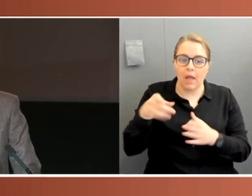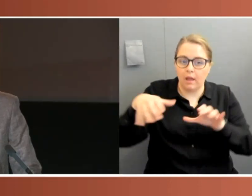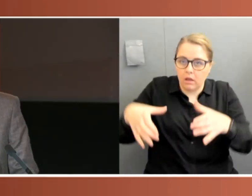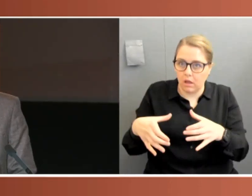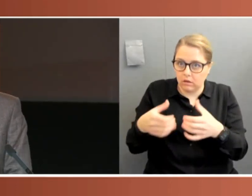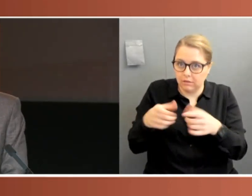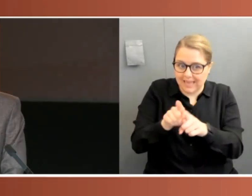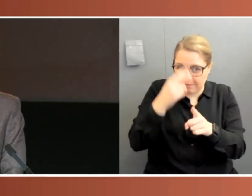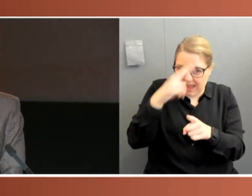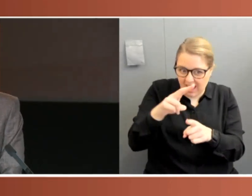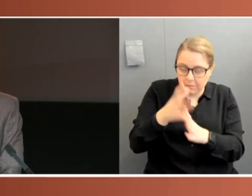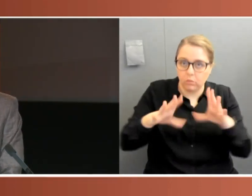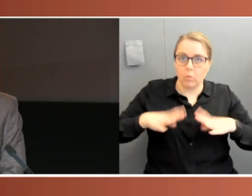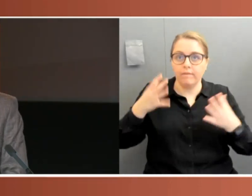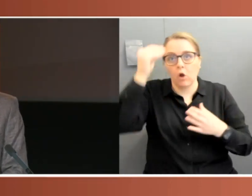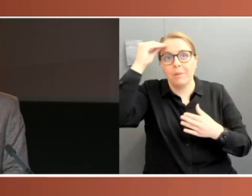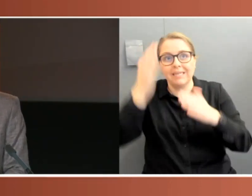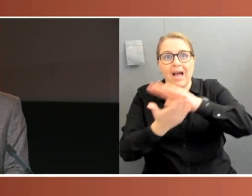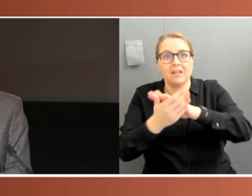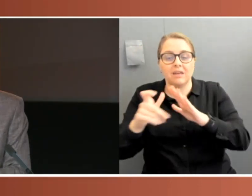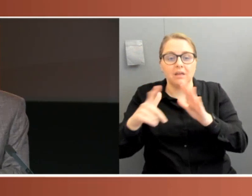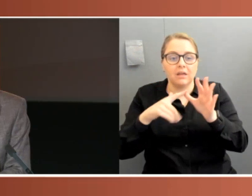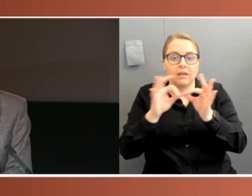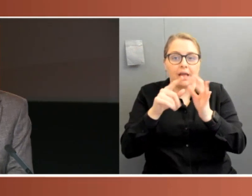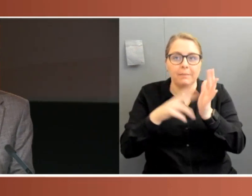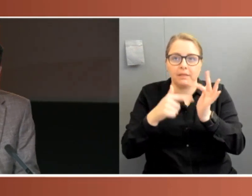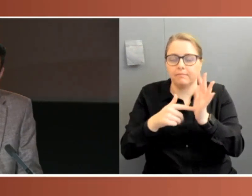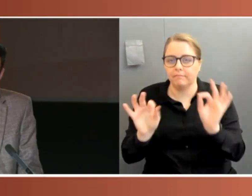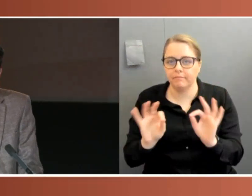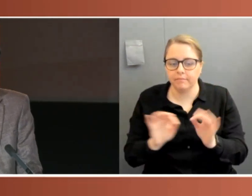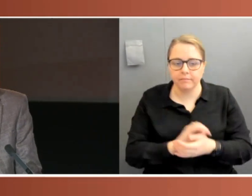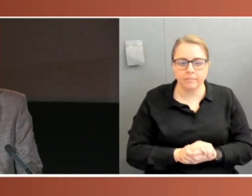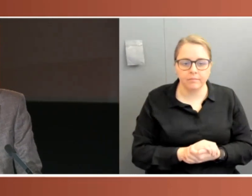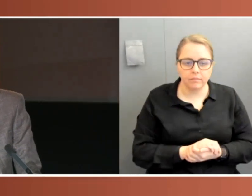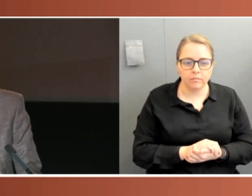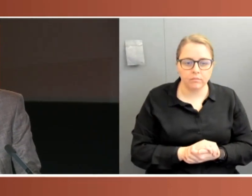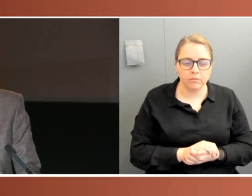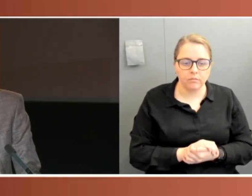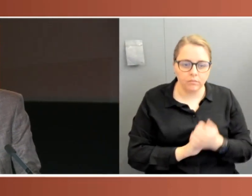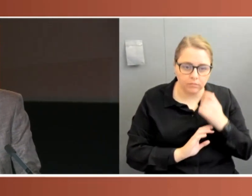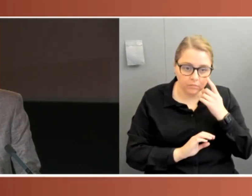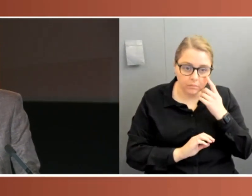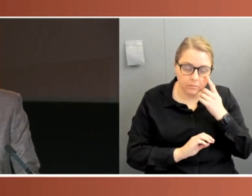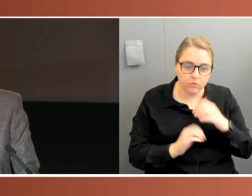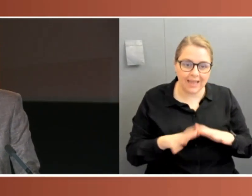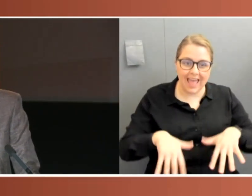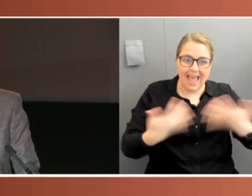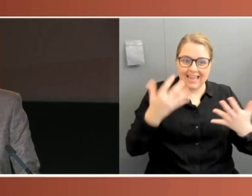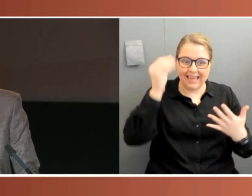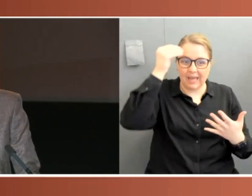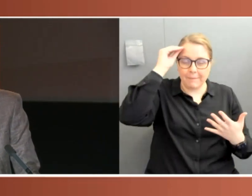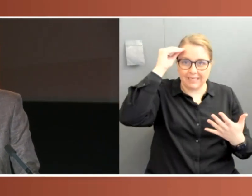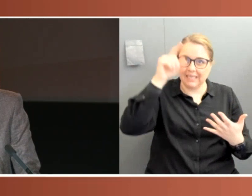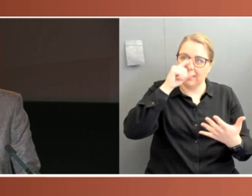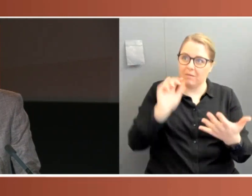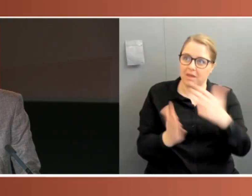Nor does the mere labelling of a committee as a Cabinet committee have that effect. Indeed, such a submission suggests that any committee may be a committee of the Cabinet for the purposes